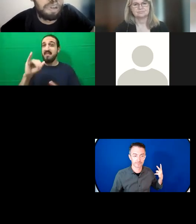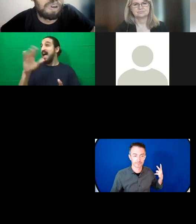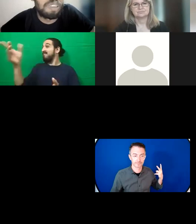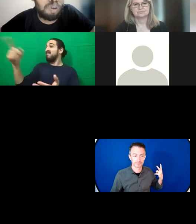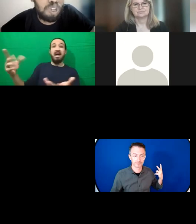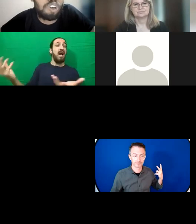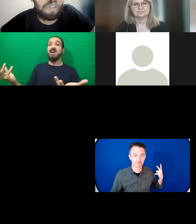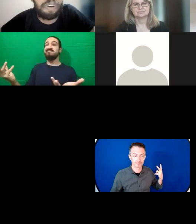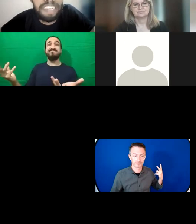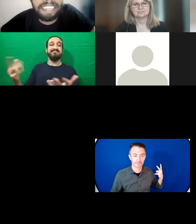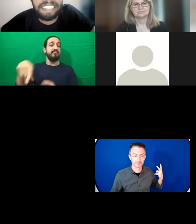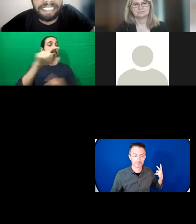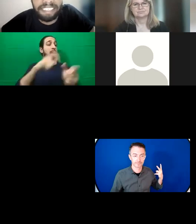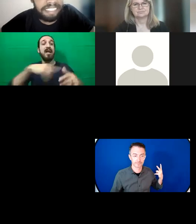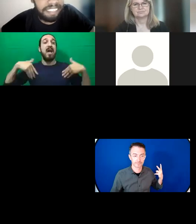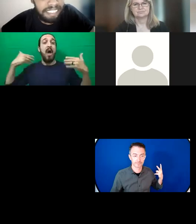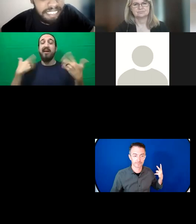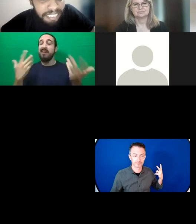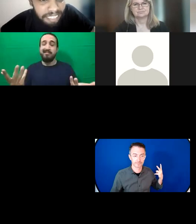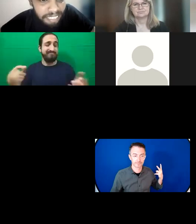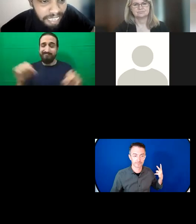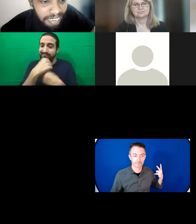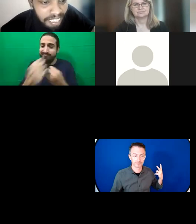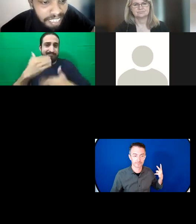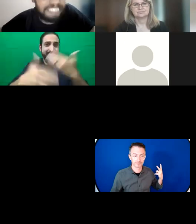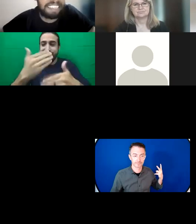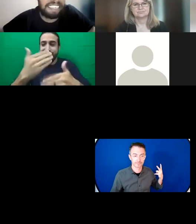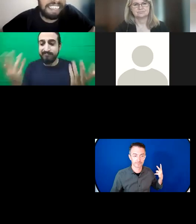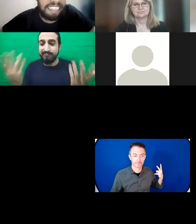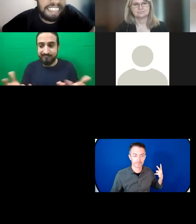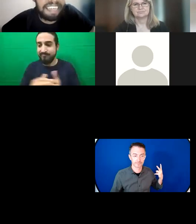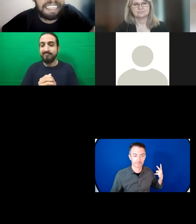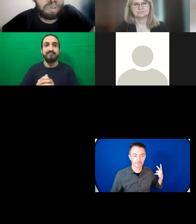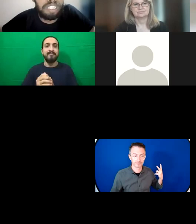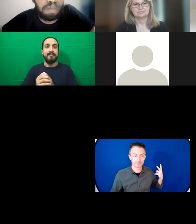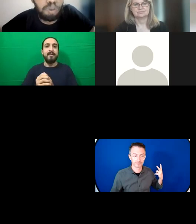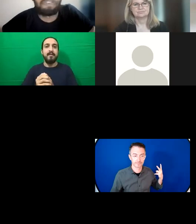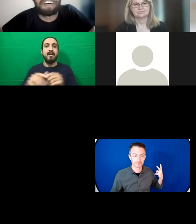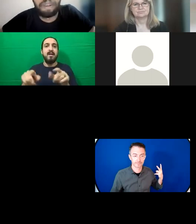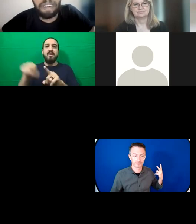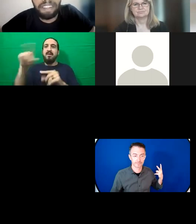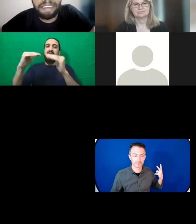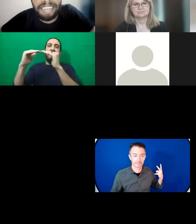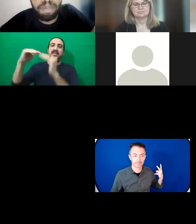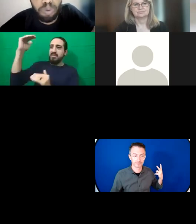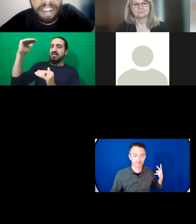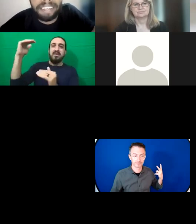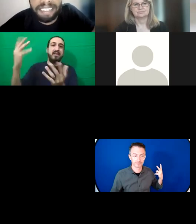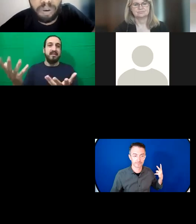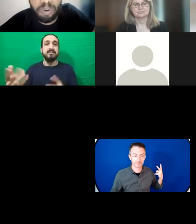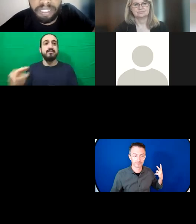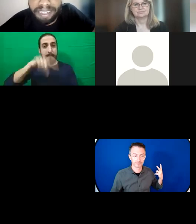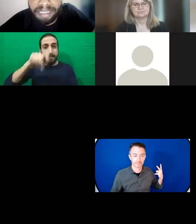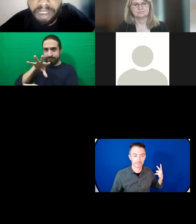you because the cost of your renexion and devastation is starting with the most vulnerable the time to